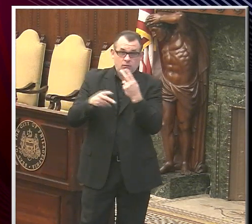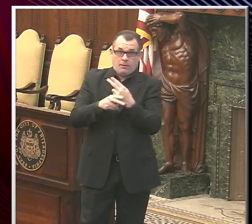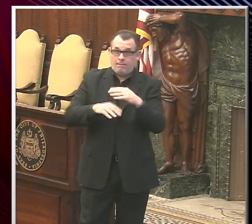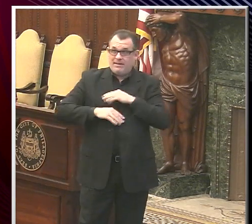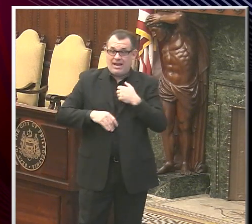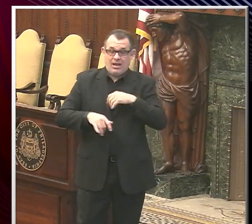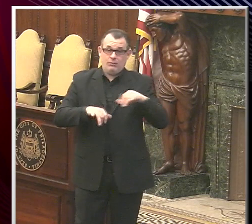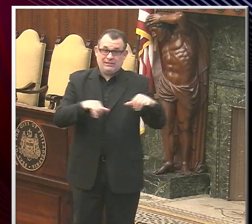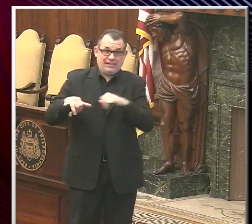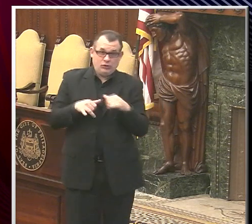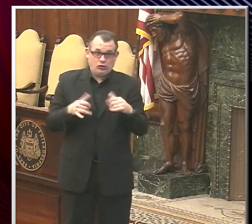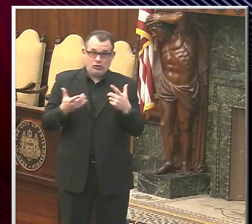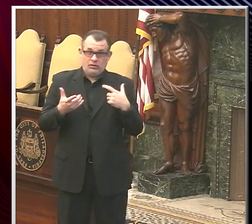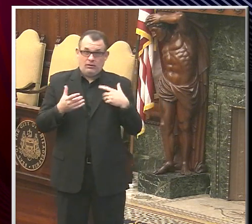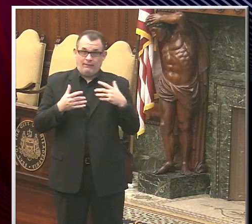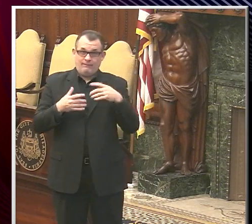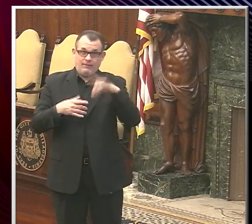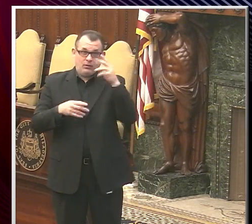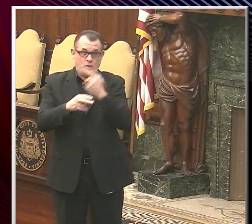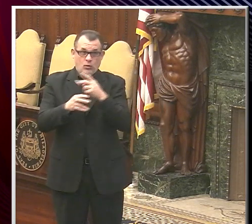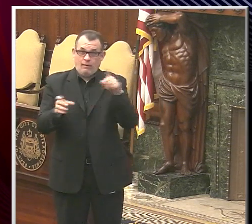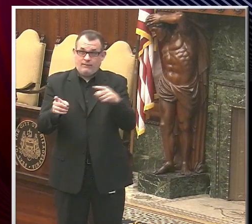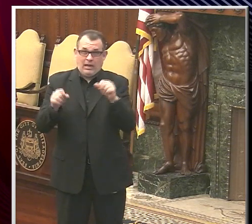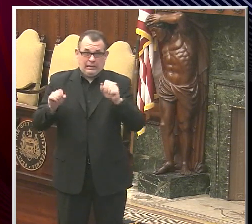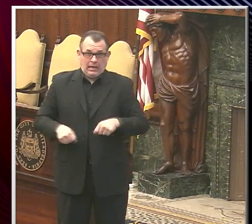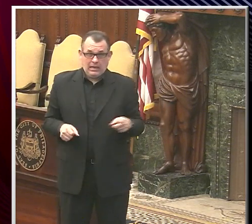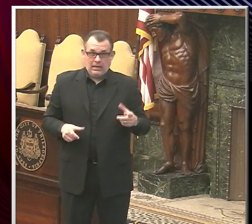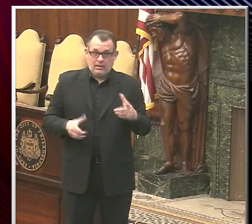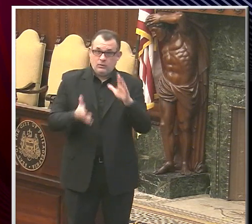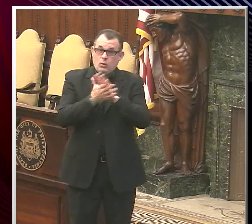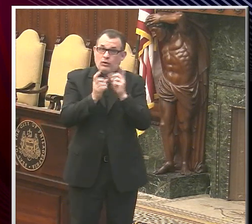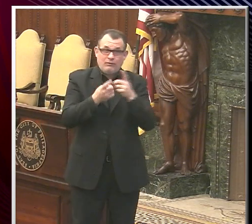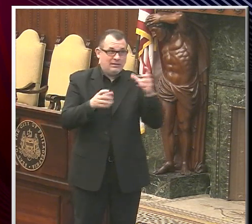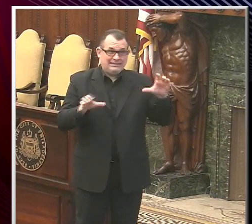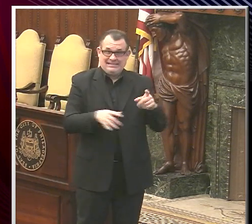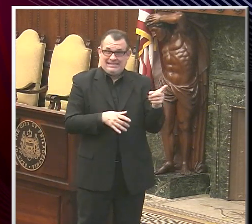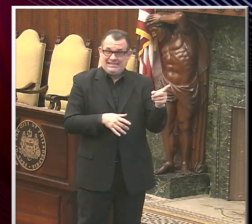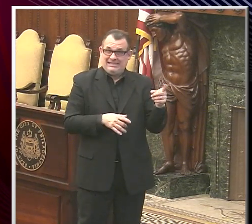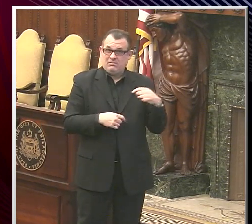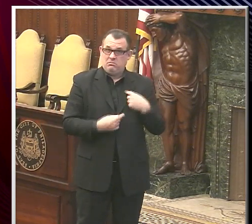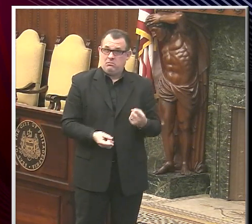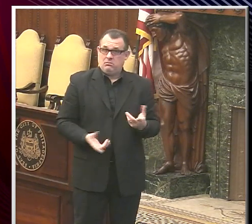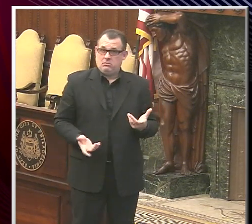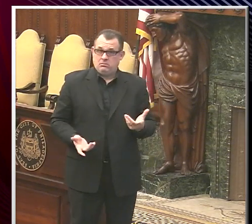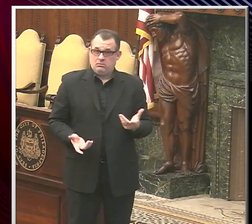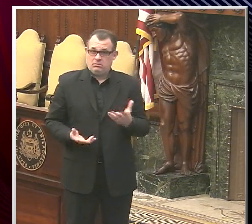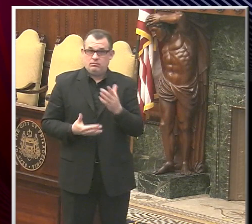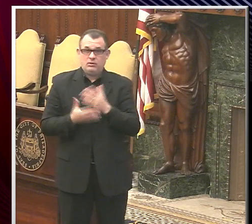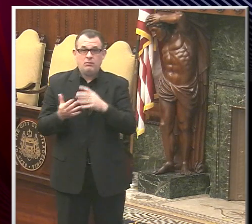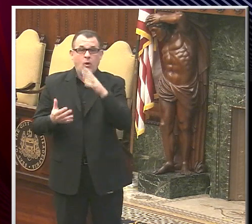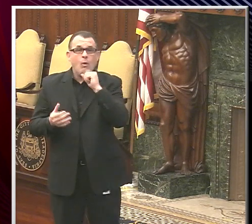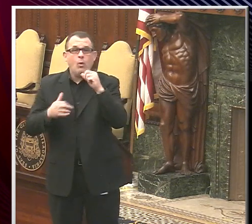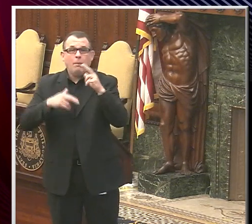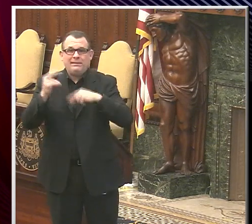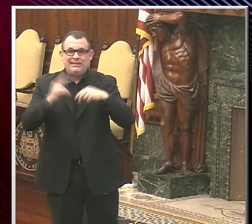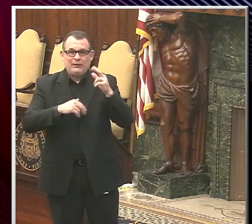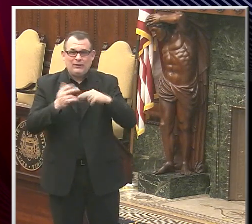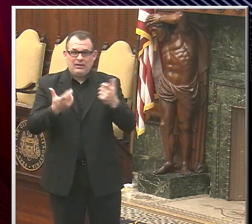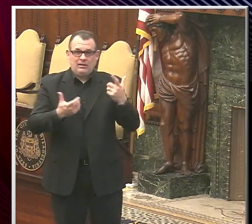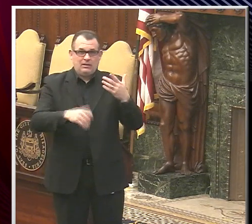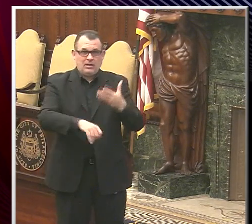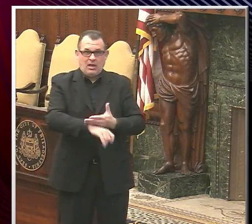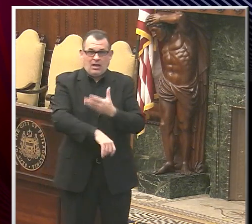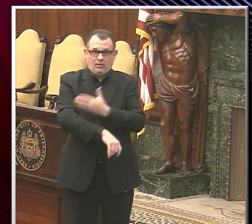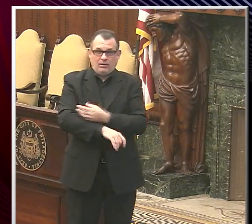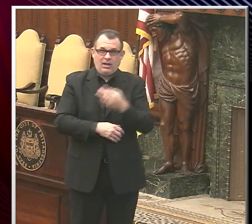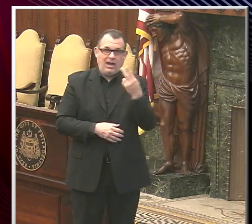fans in the windows. And so this is what the school district has proposed in some of these older buildings where they really can't upgrade the HVAC system.